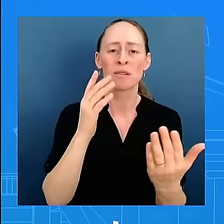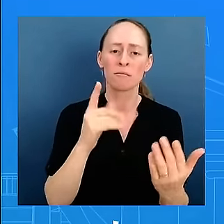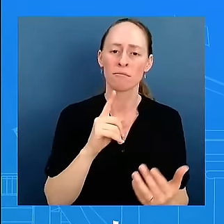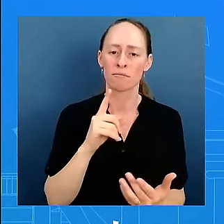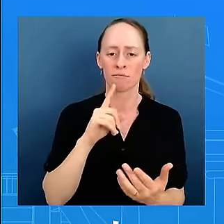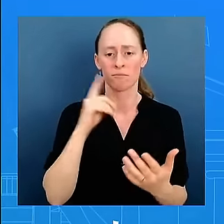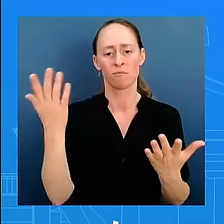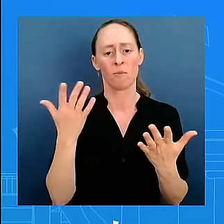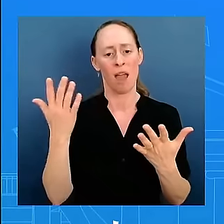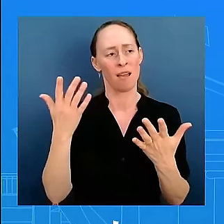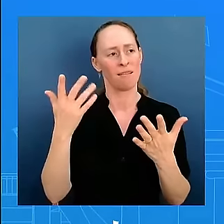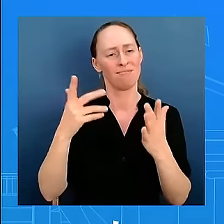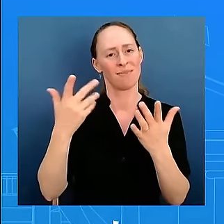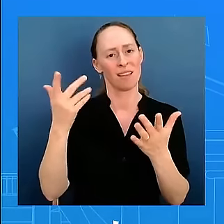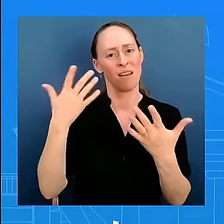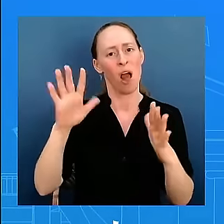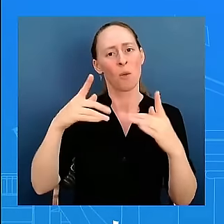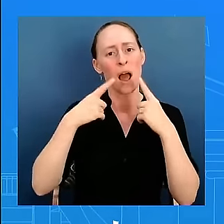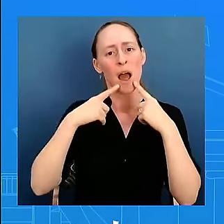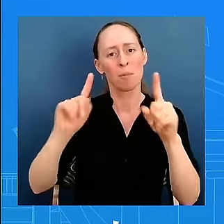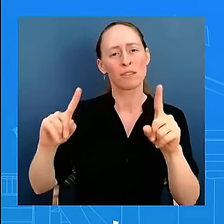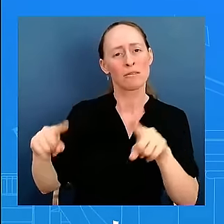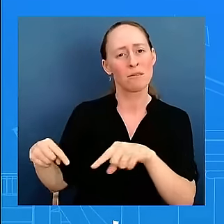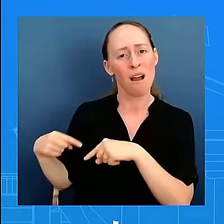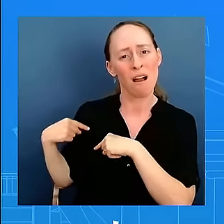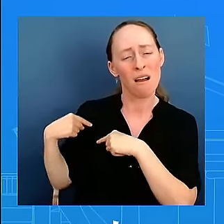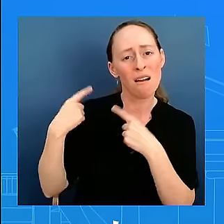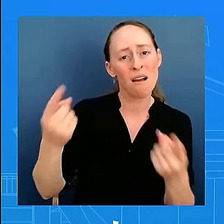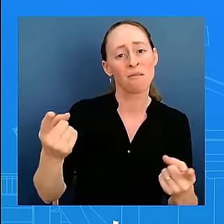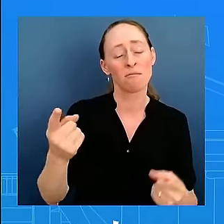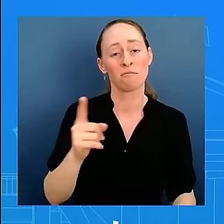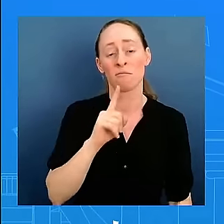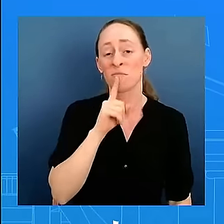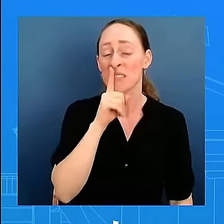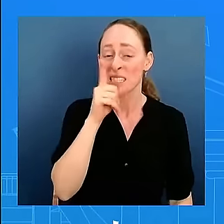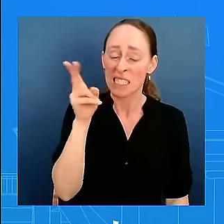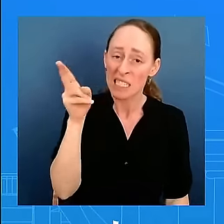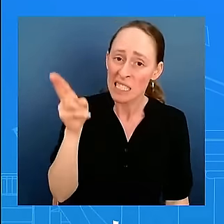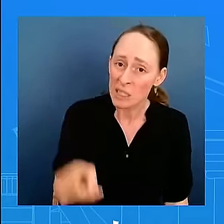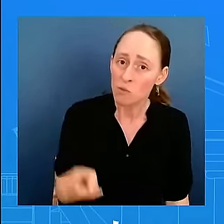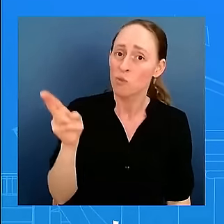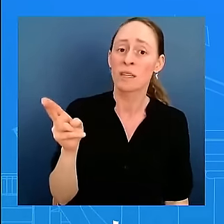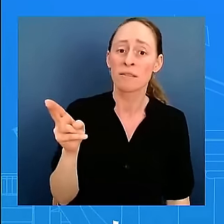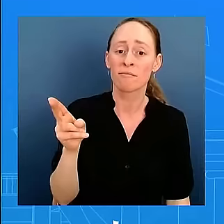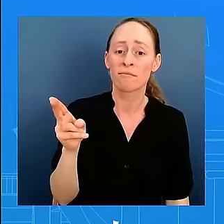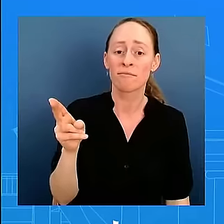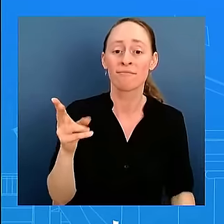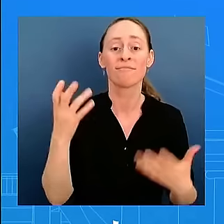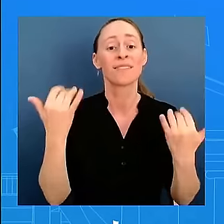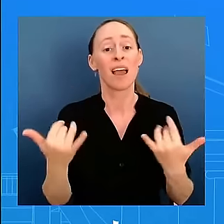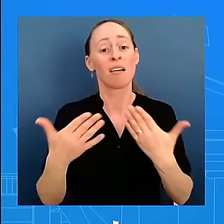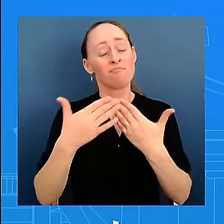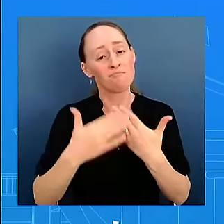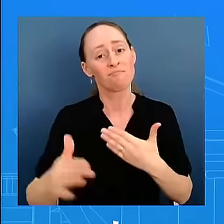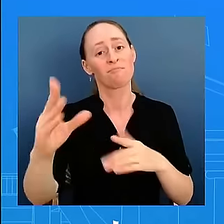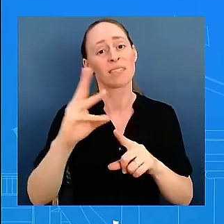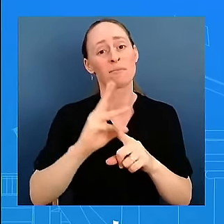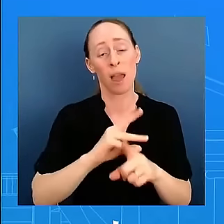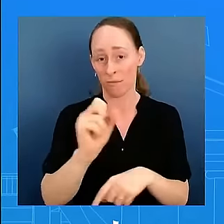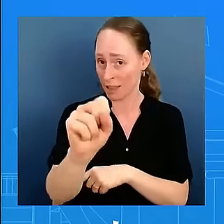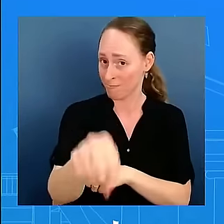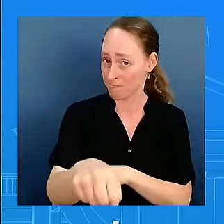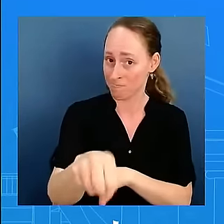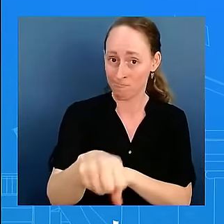amount of work that we've been get able to get done and what's ahead the next six months so yes there were hundreds of staff here in the rose garden